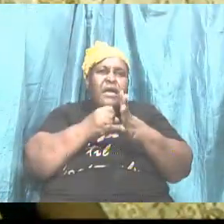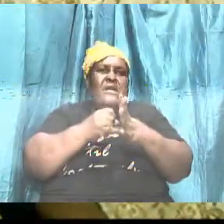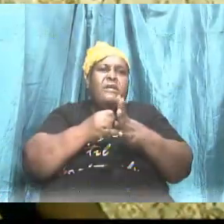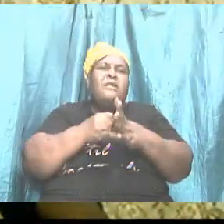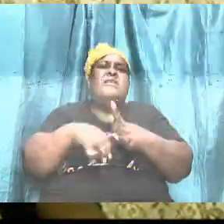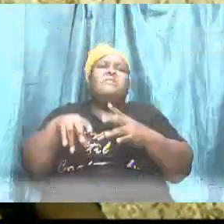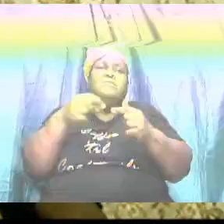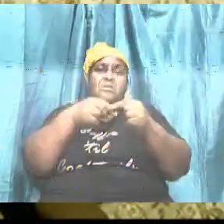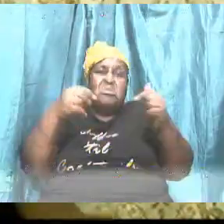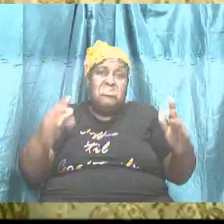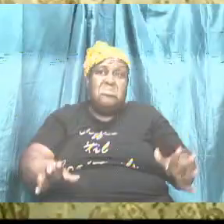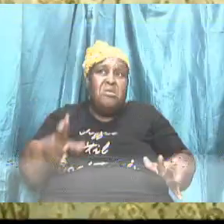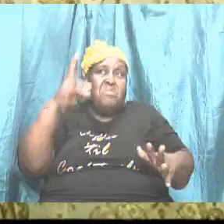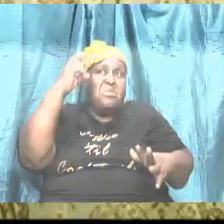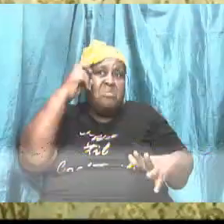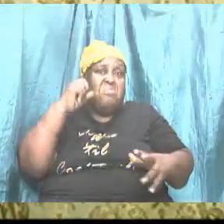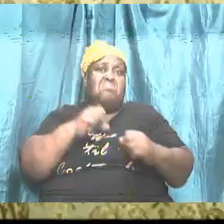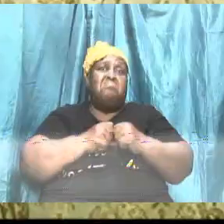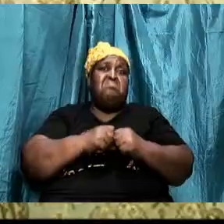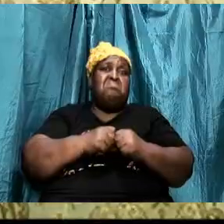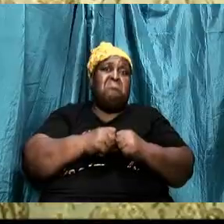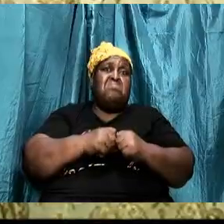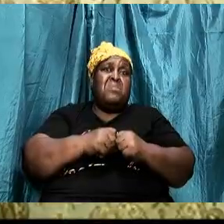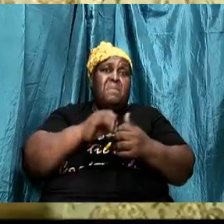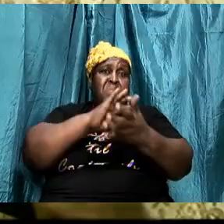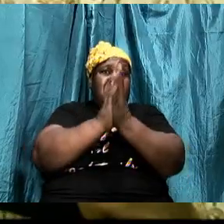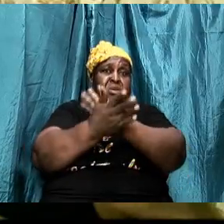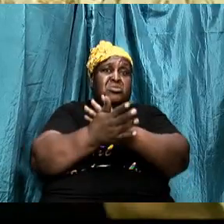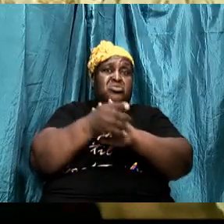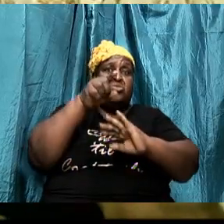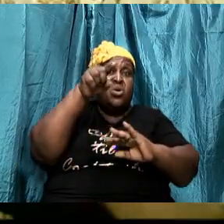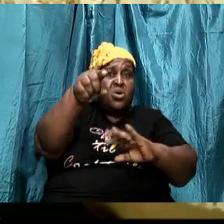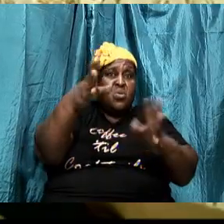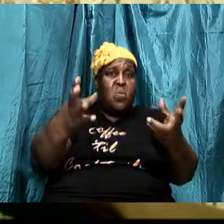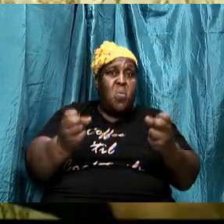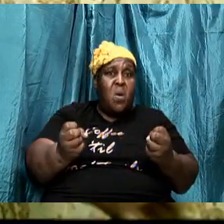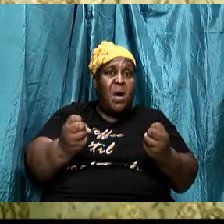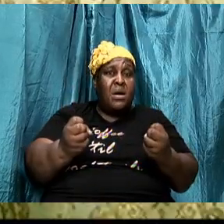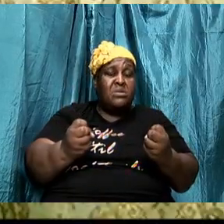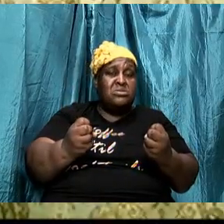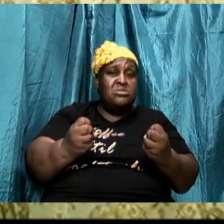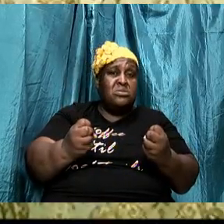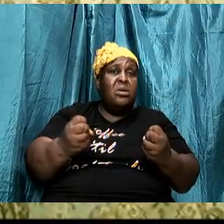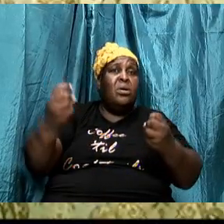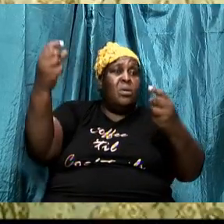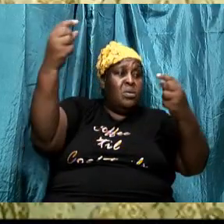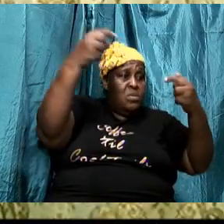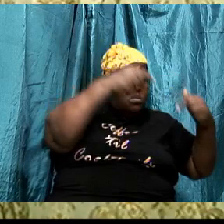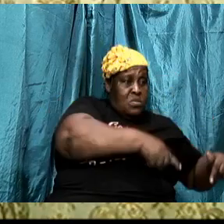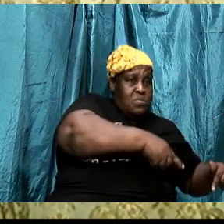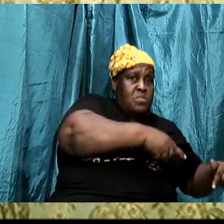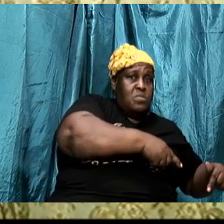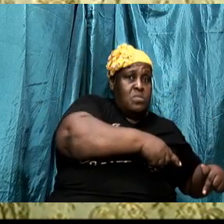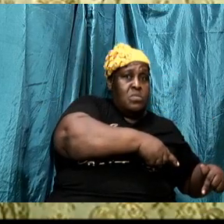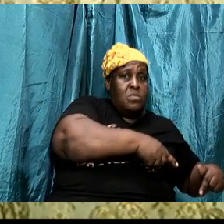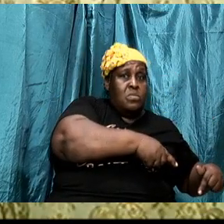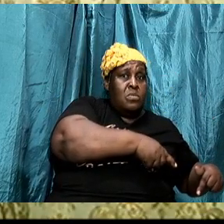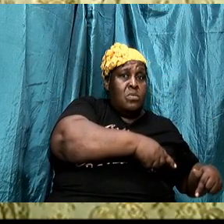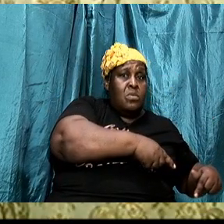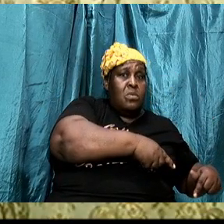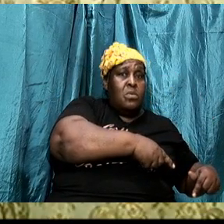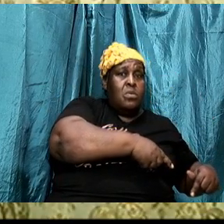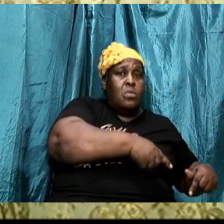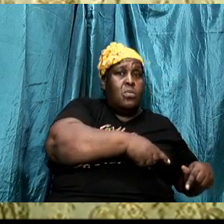you if he is anti peace you need to make sure that the line is drawn and make sure that you know that the